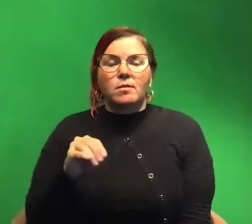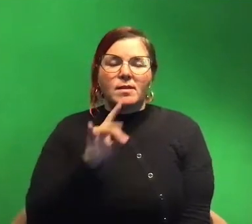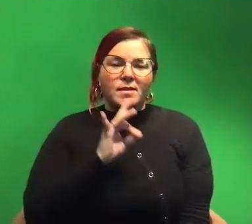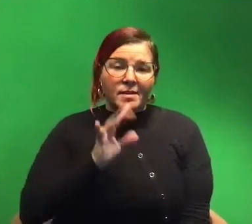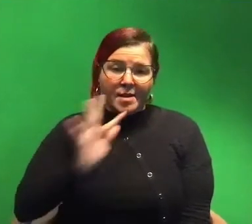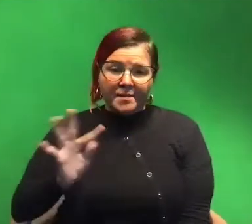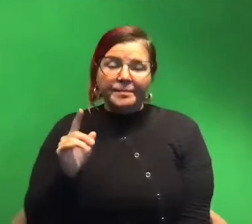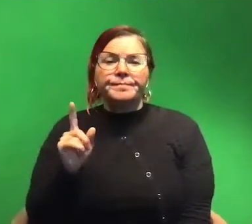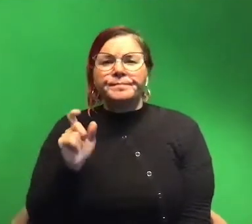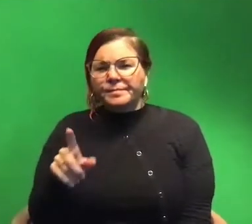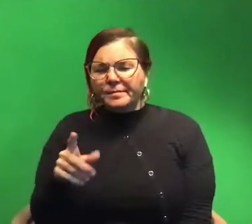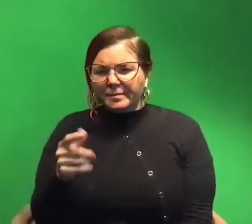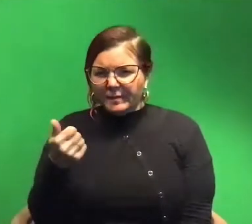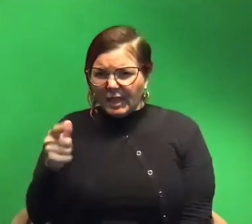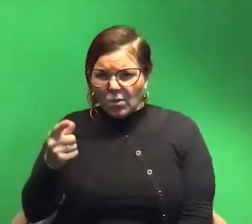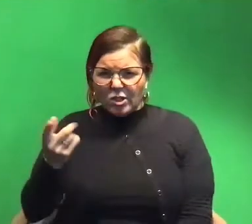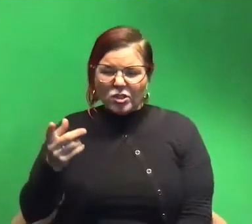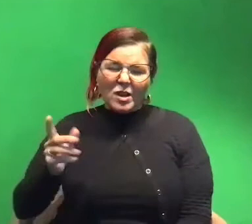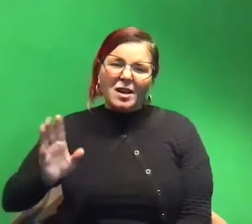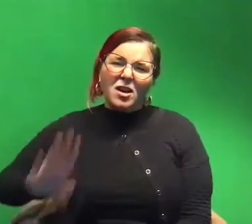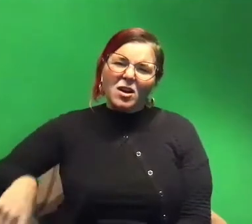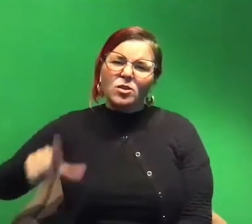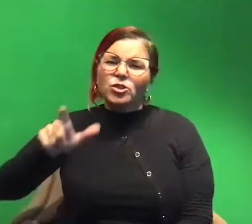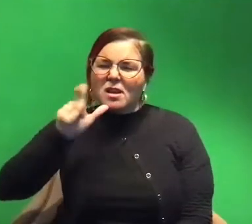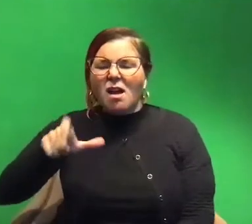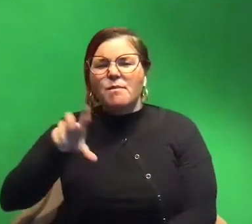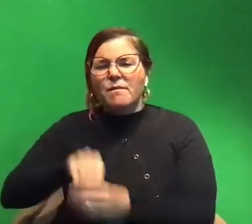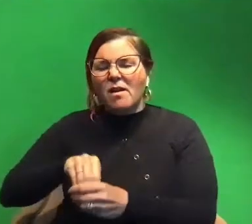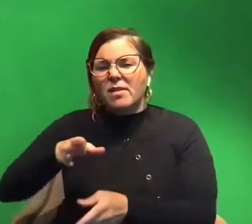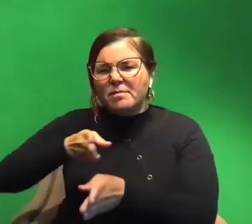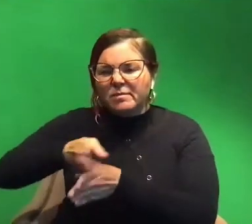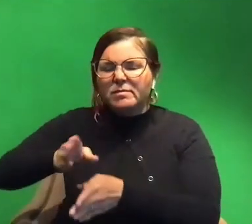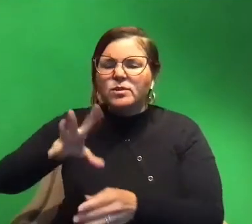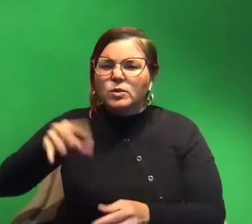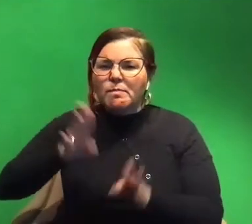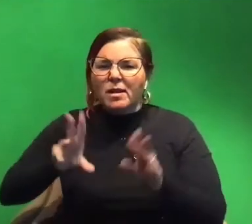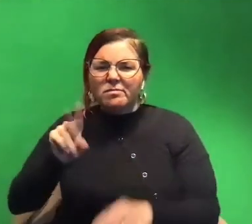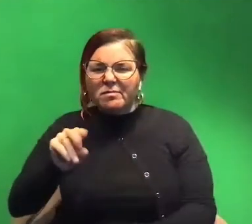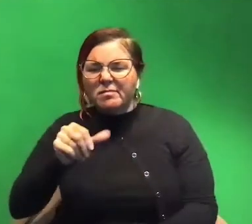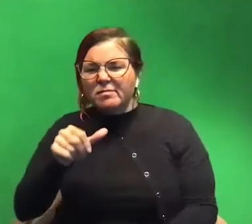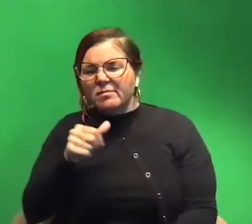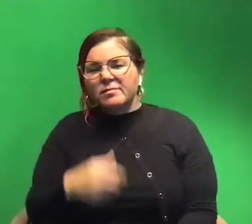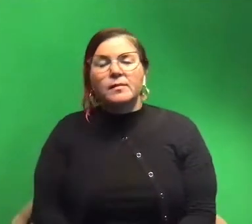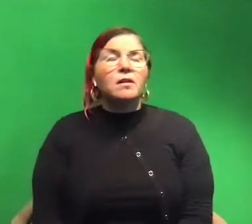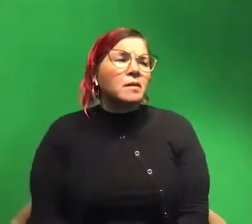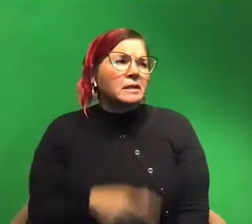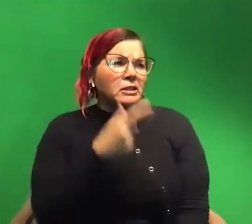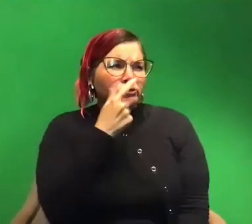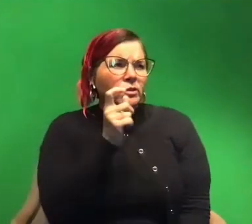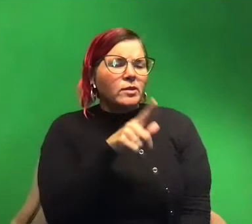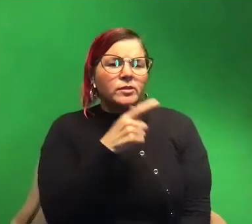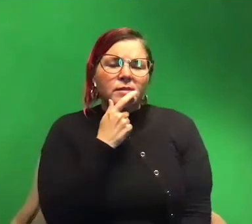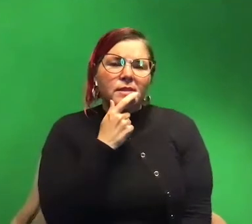Um did anyone try to discourage you from squid biology? That's a really interesting question. Um